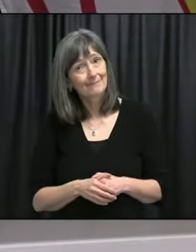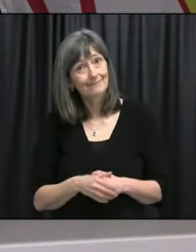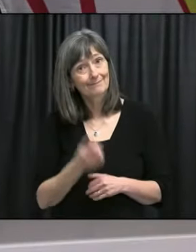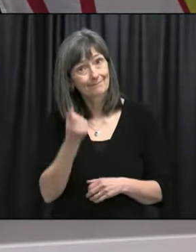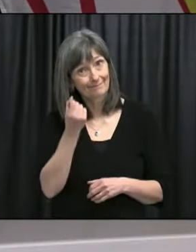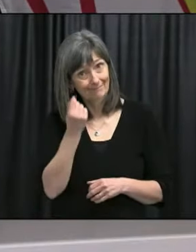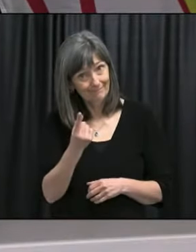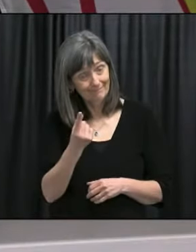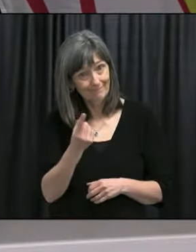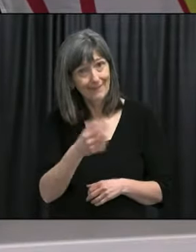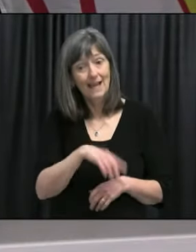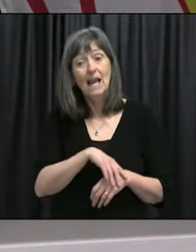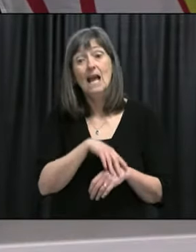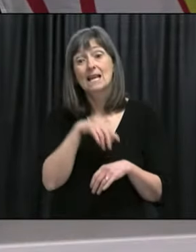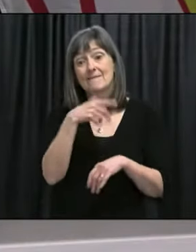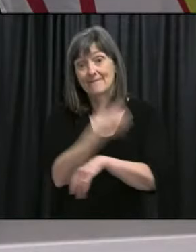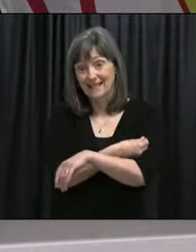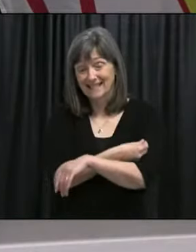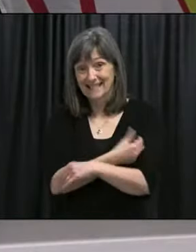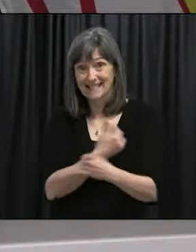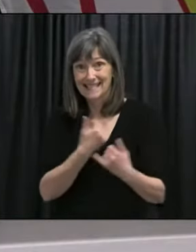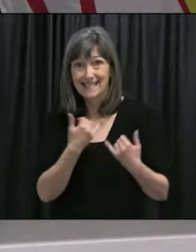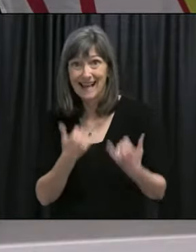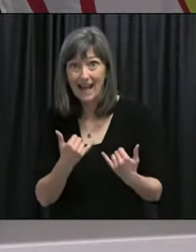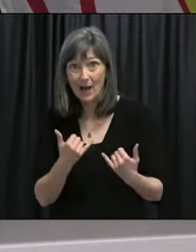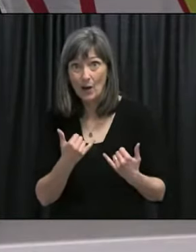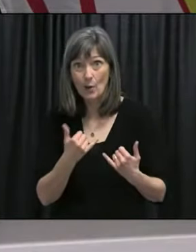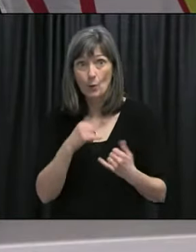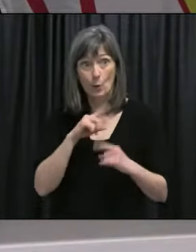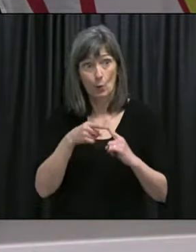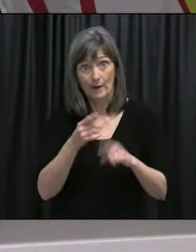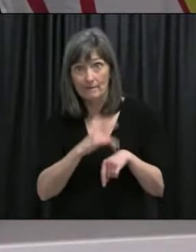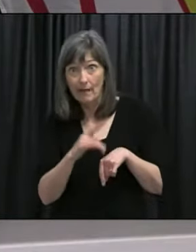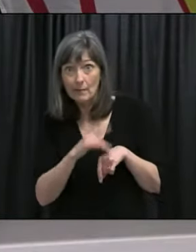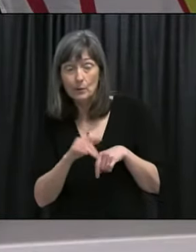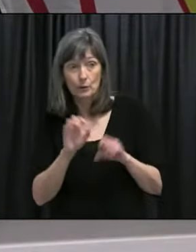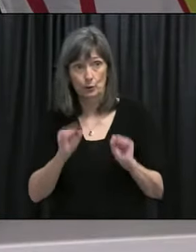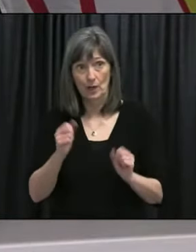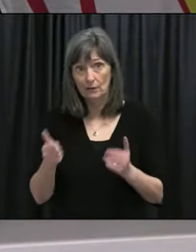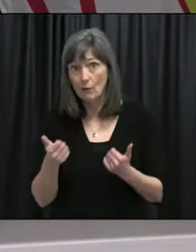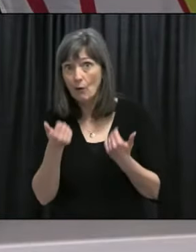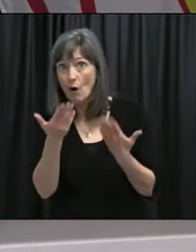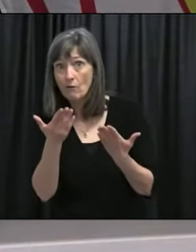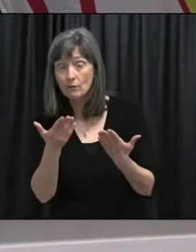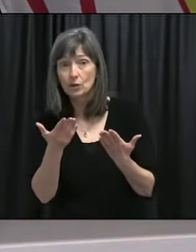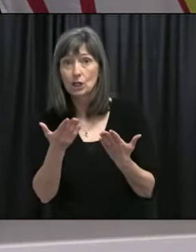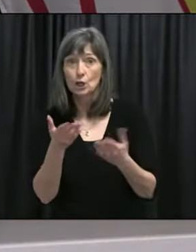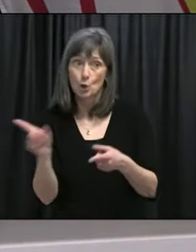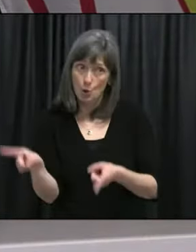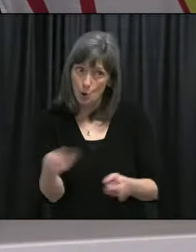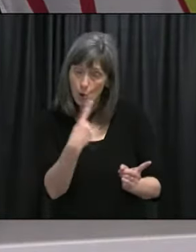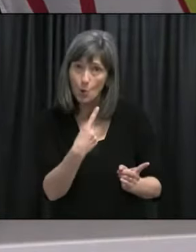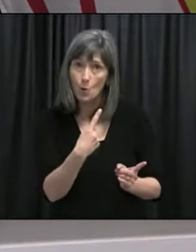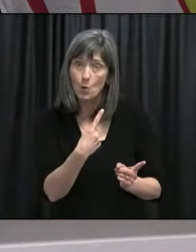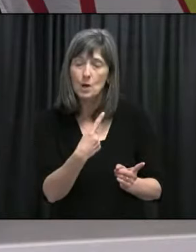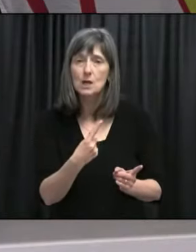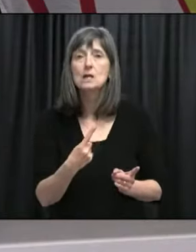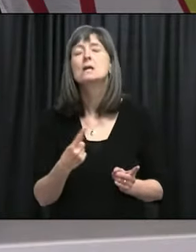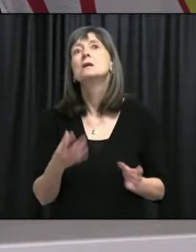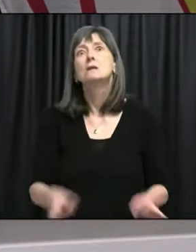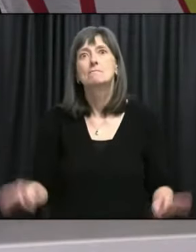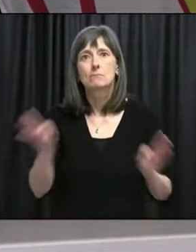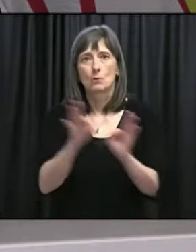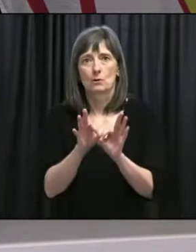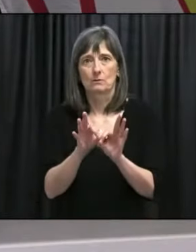getting your vaccine at this point, um, you know, when it's offered, uh, when you're able to avail of it is very important to get us there.